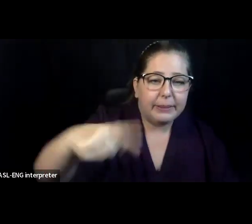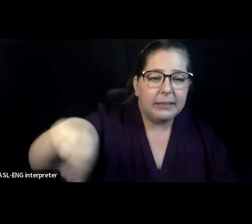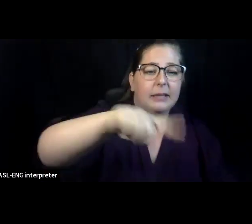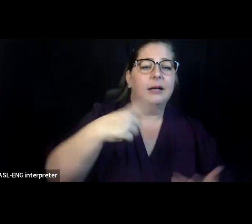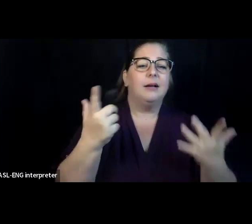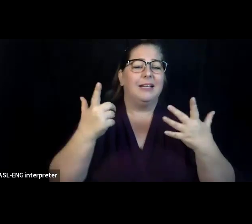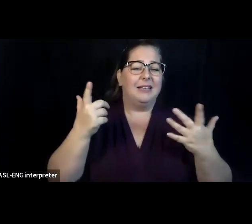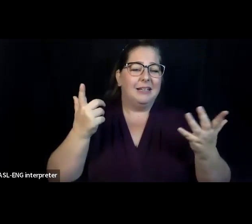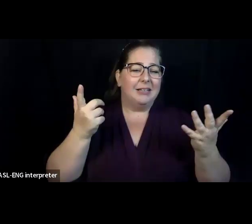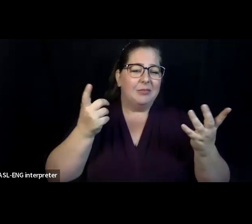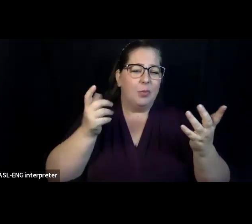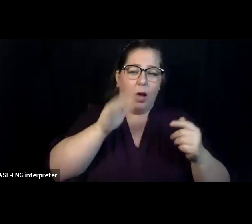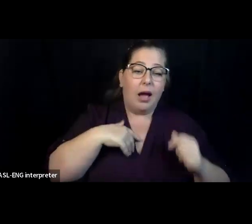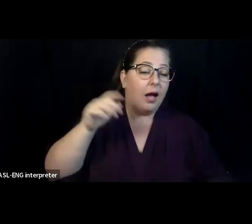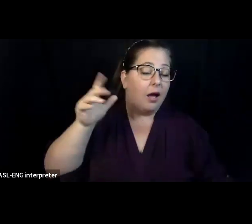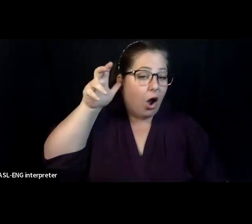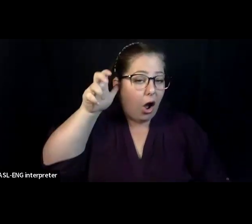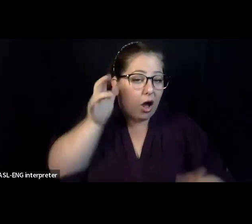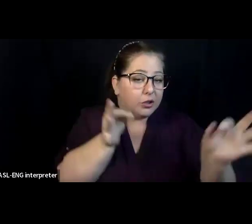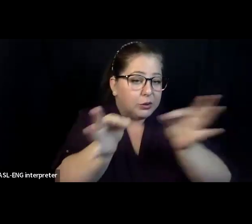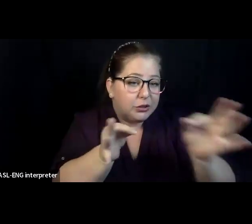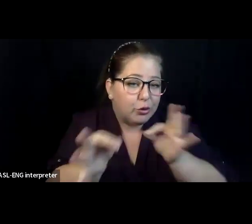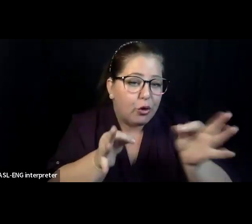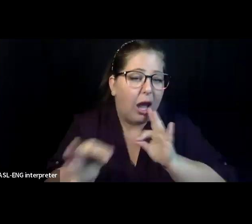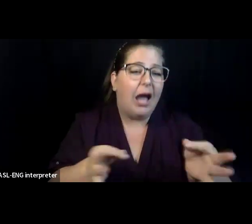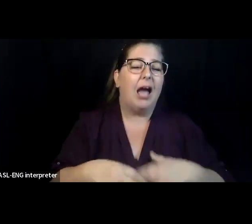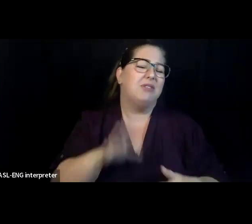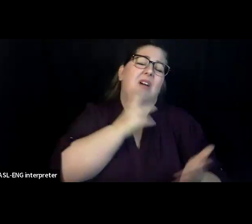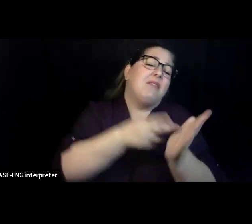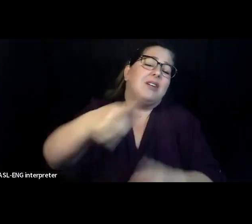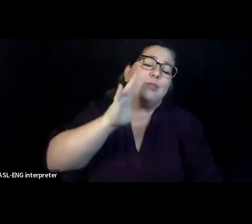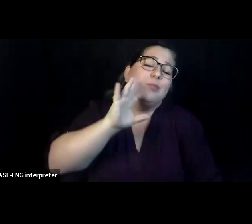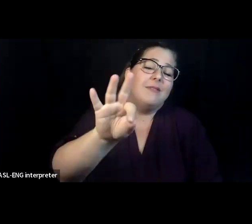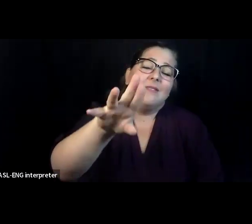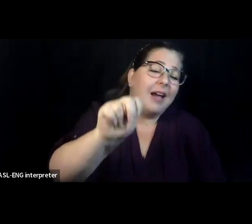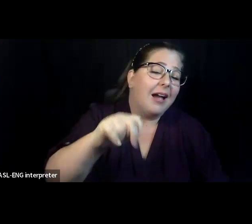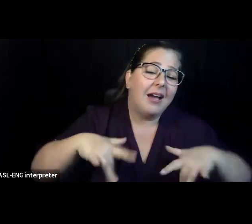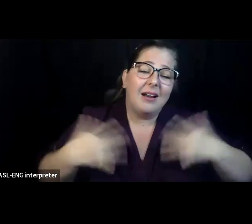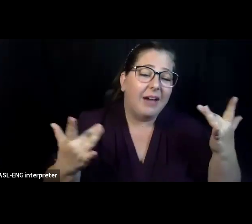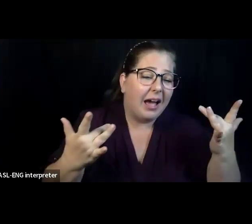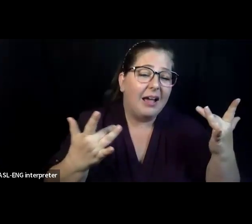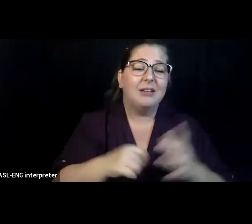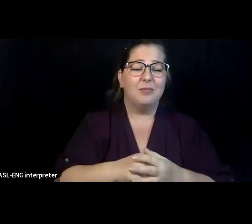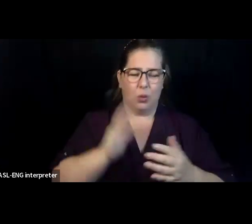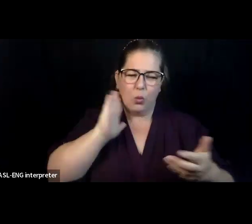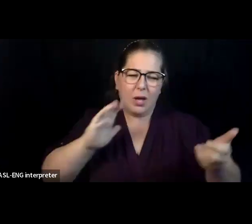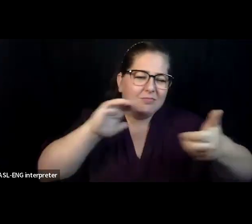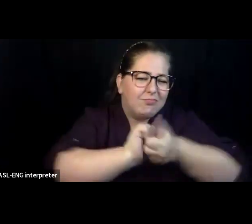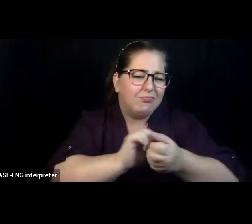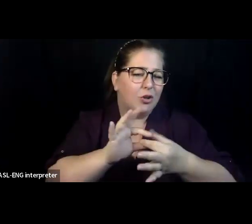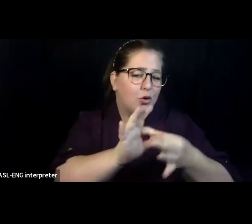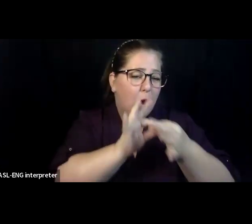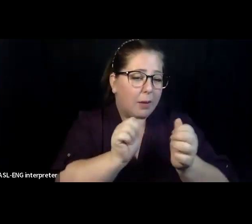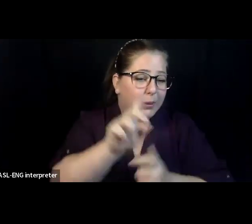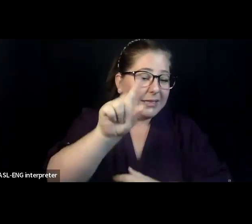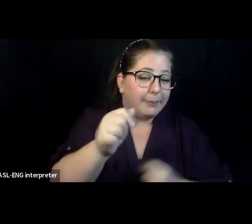of DVP. And we're very excited about that. We're going to hear from Alice about what is disability culture look like today.